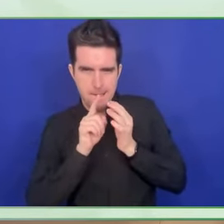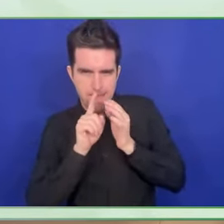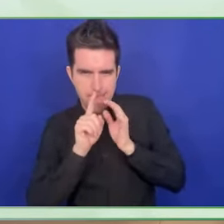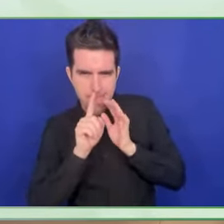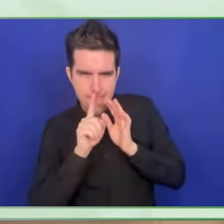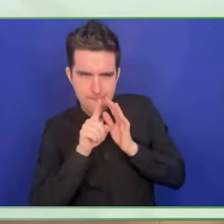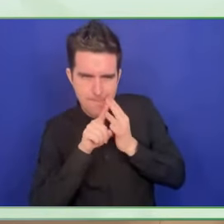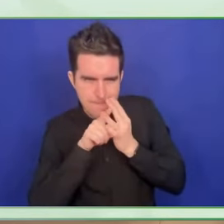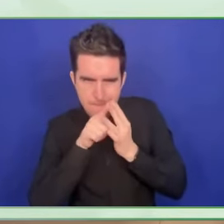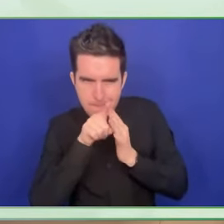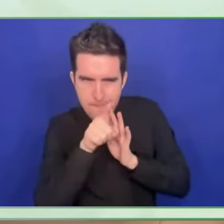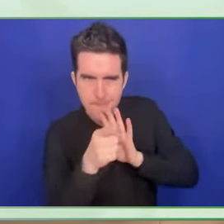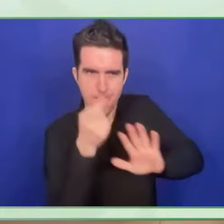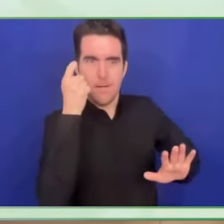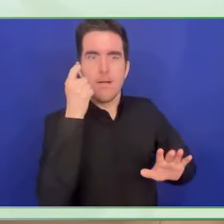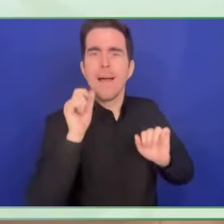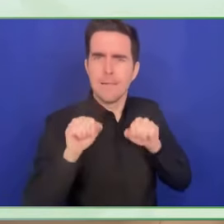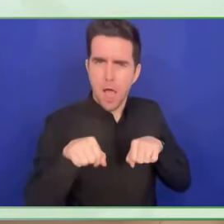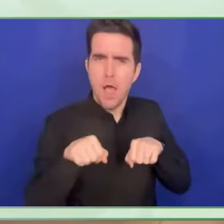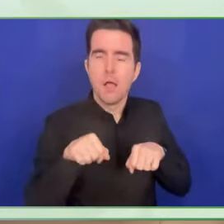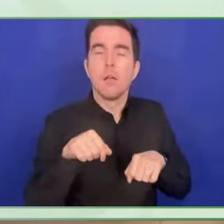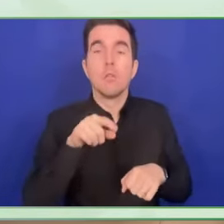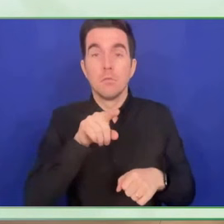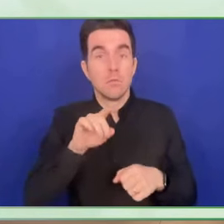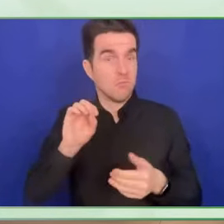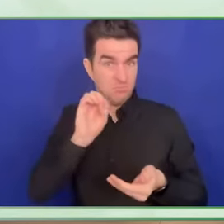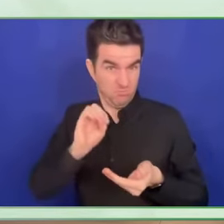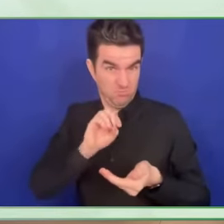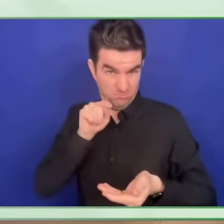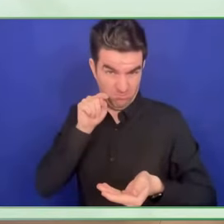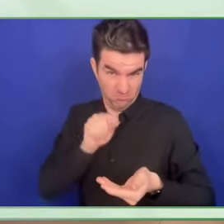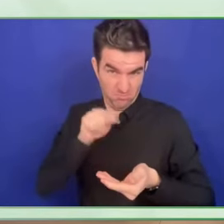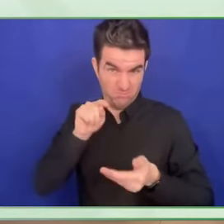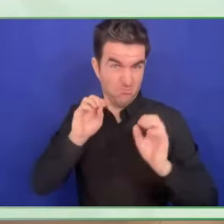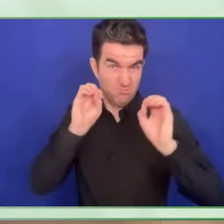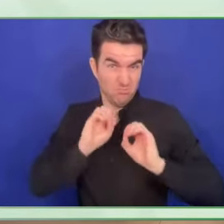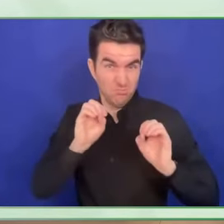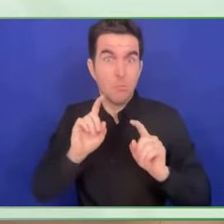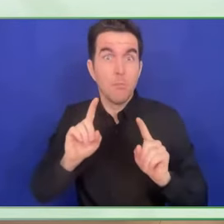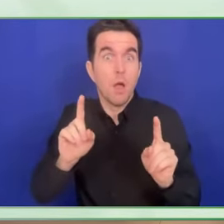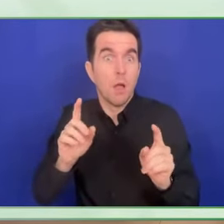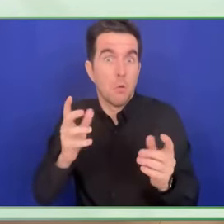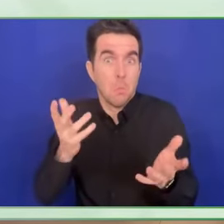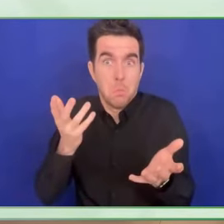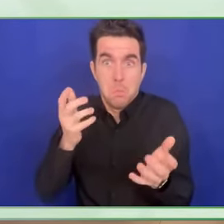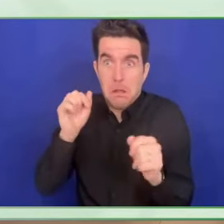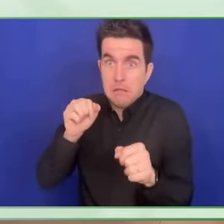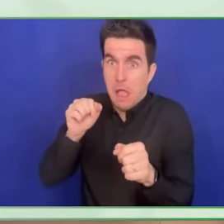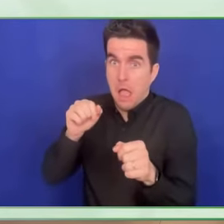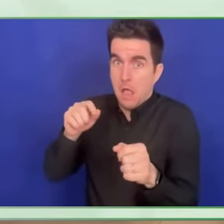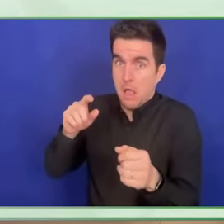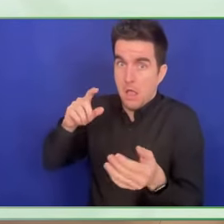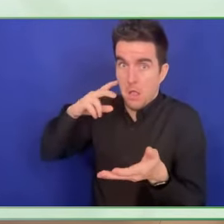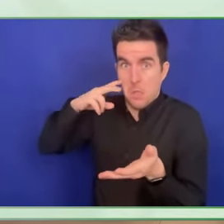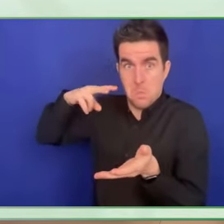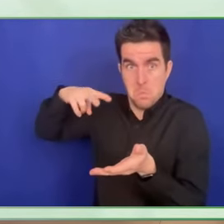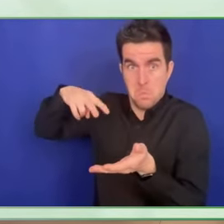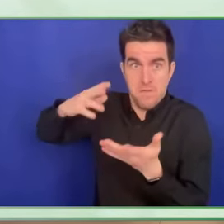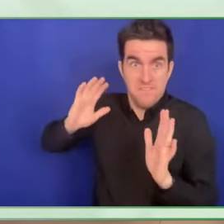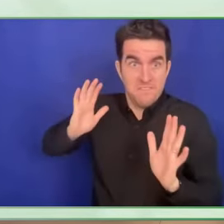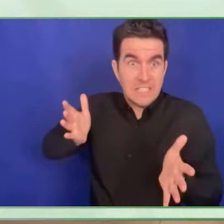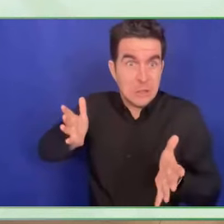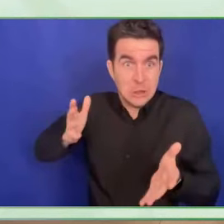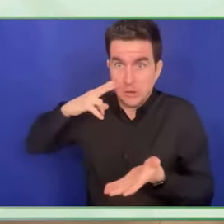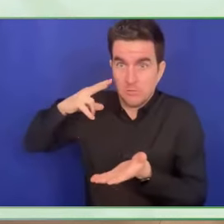and copying your bank details. We are in an era of increasing cyber crime targeting user